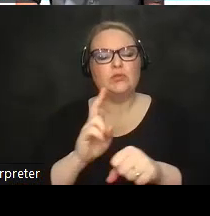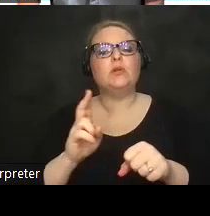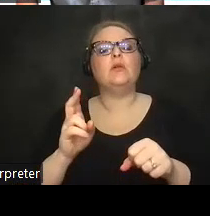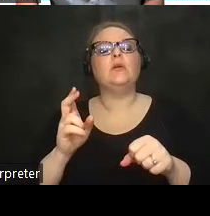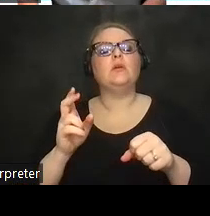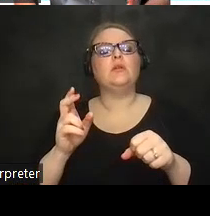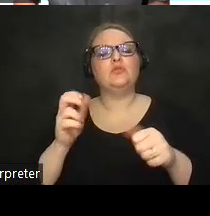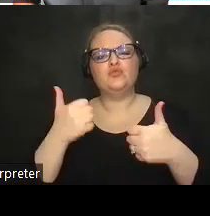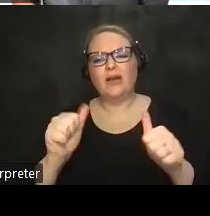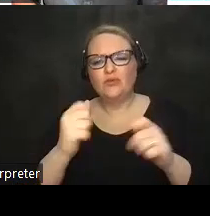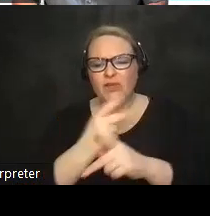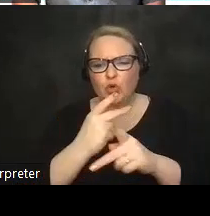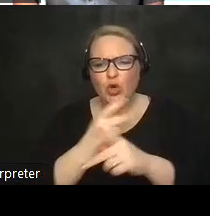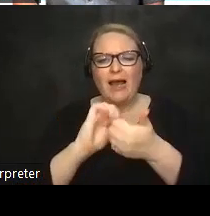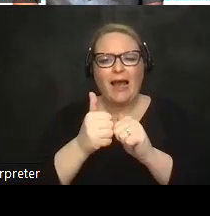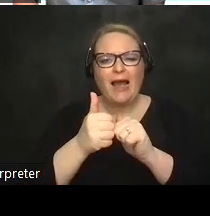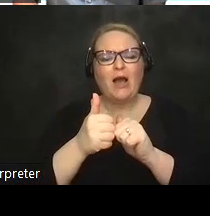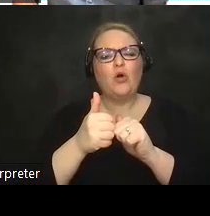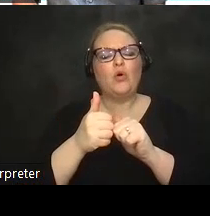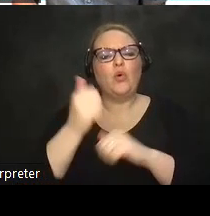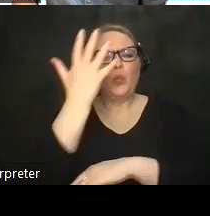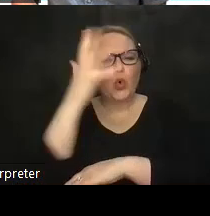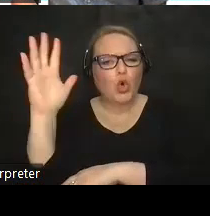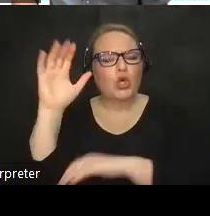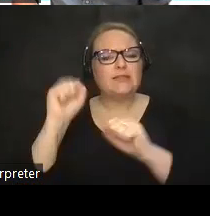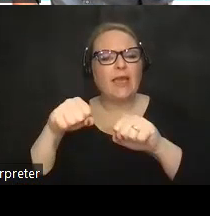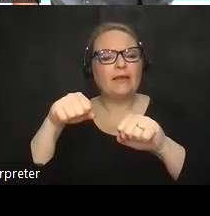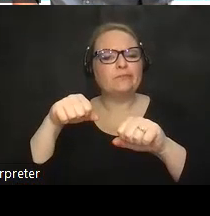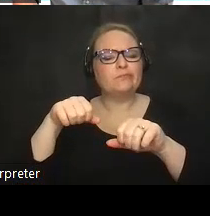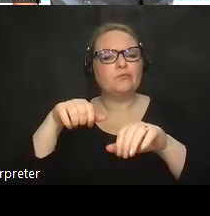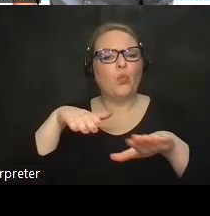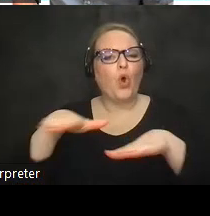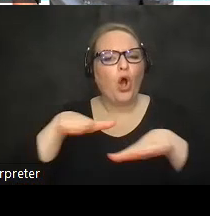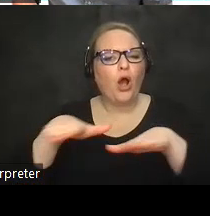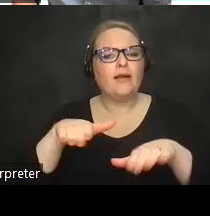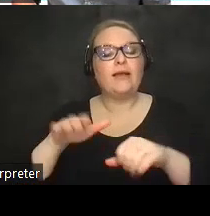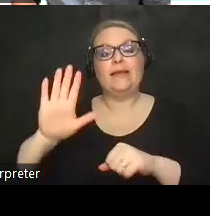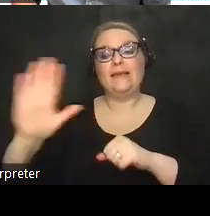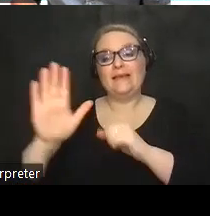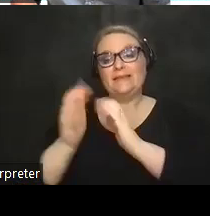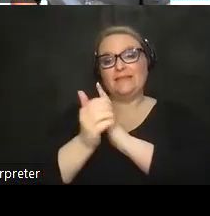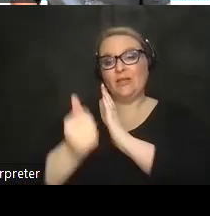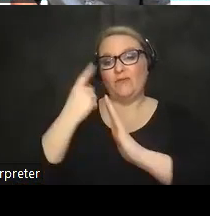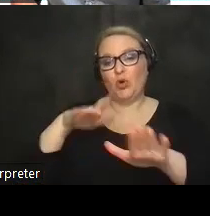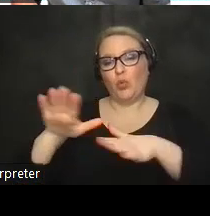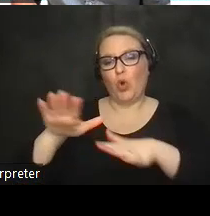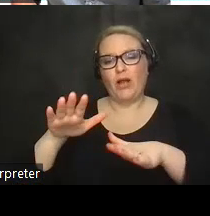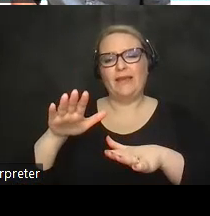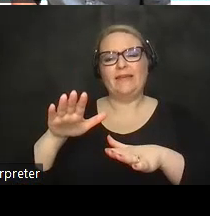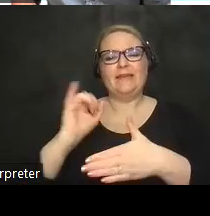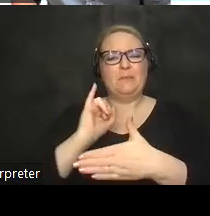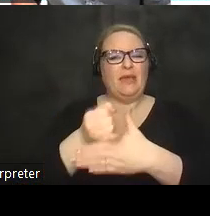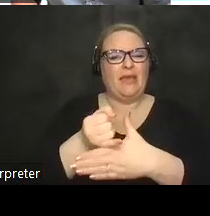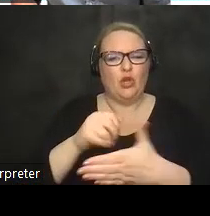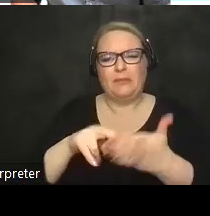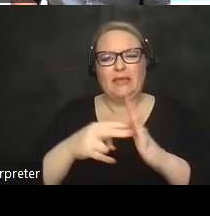a way to go for a walk in the woods and and you know his his ability to walk was uh impaired enough that it just wasn't